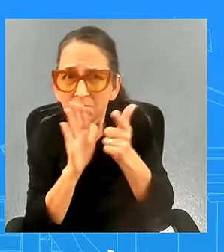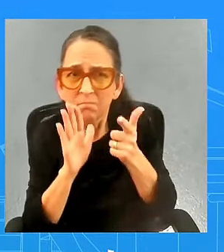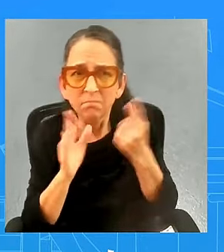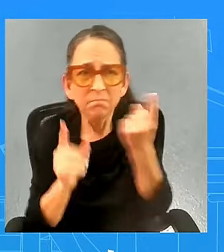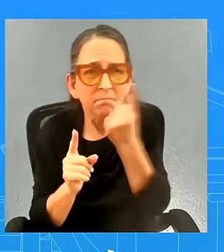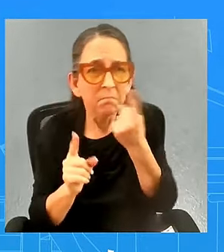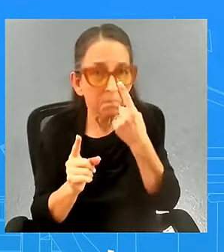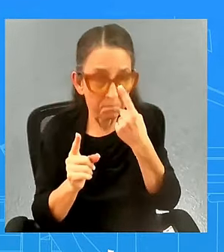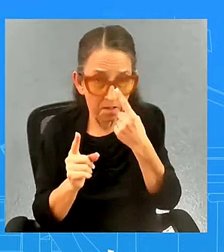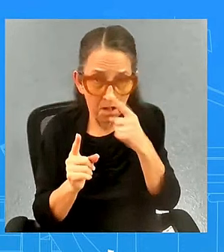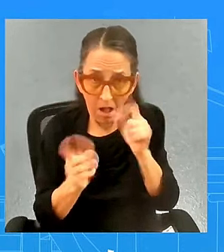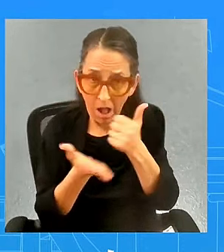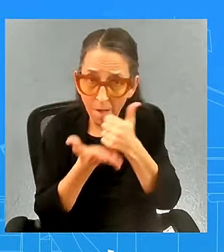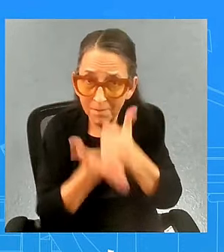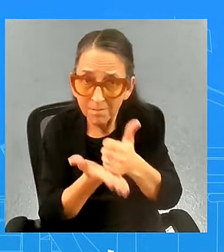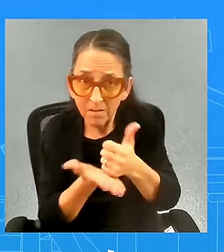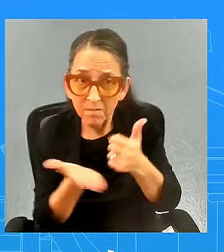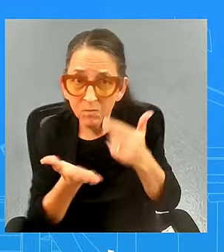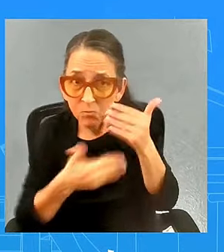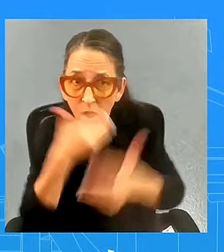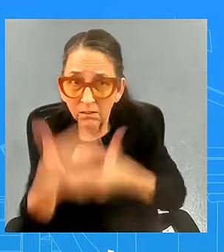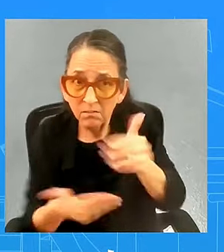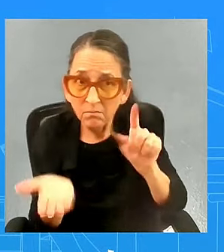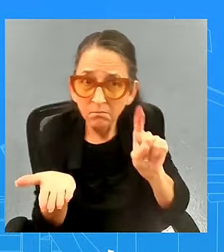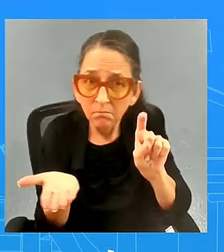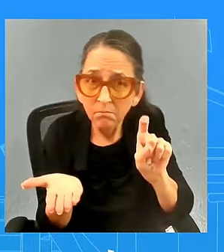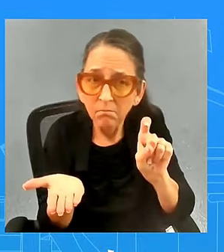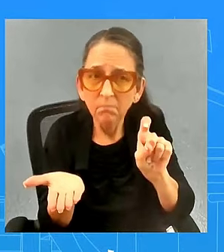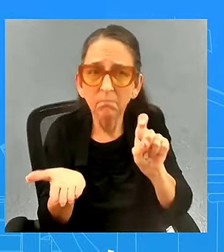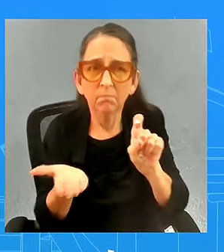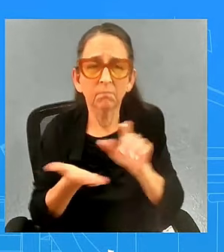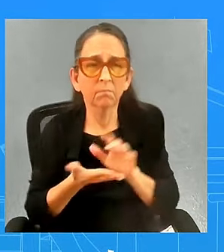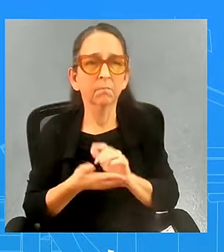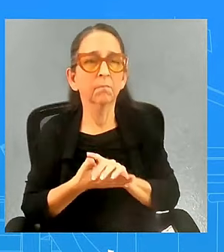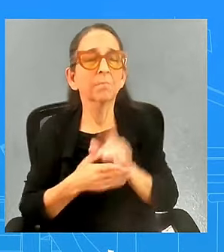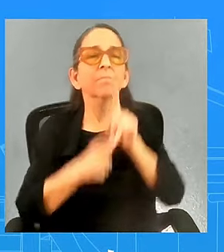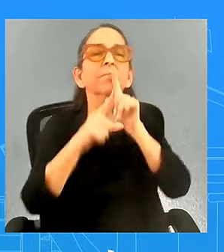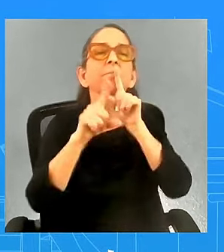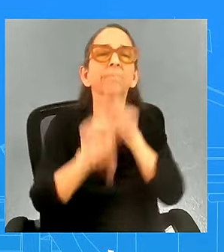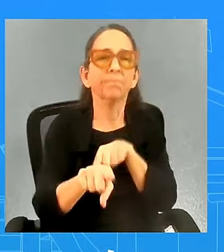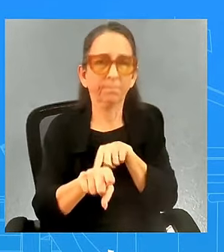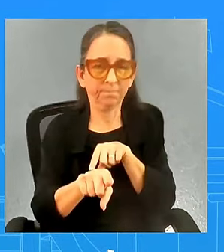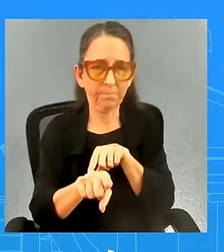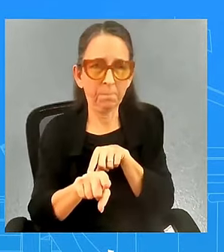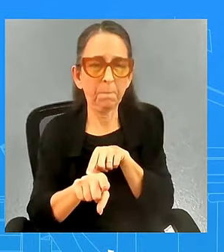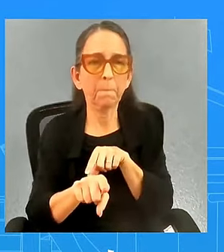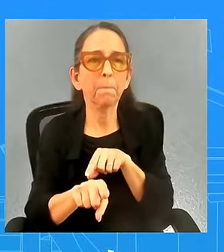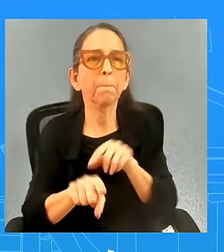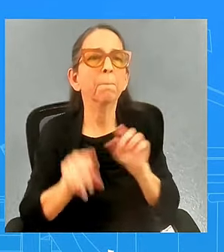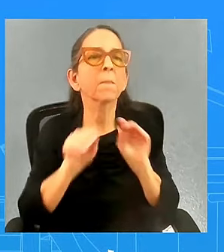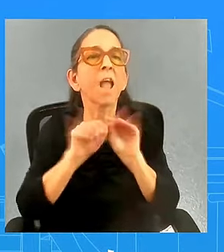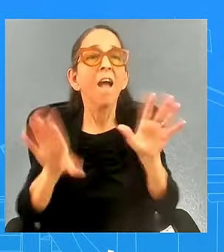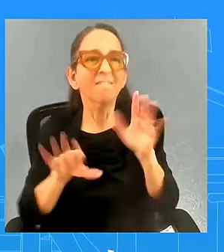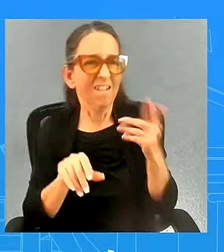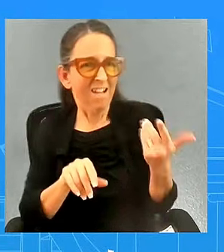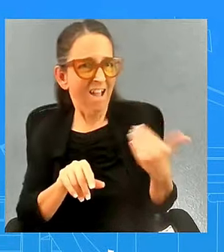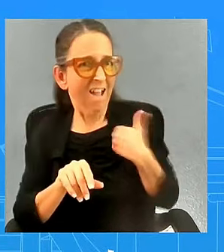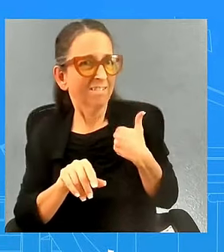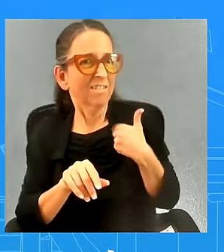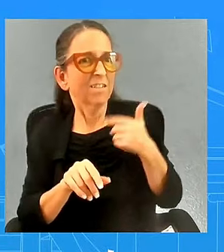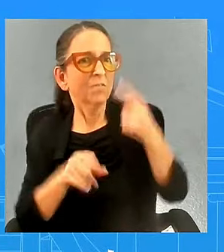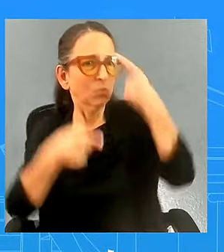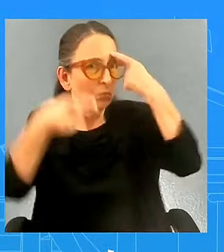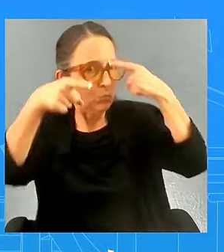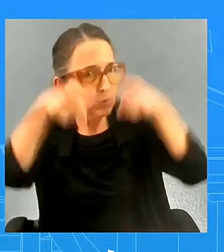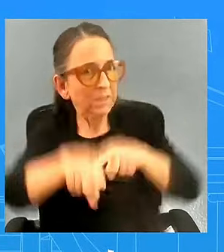uh we're obviously we're gonna remain uh committed to reaching a diplomatic uh resolution here to end the conflict along the